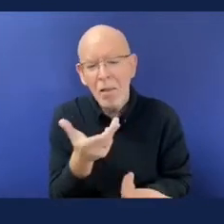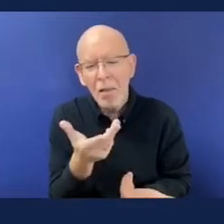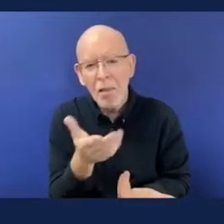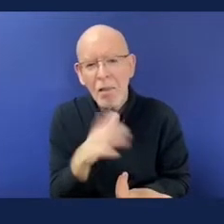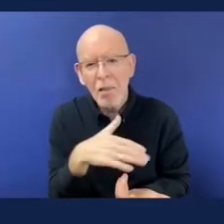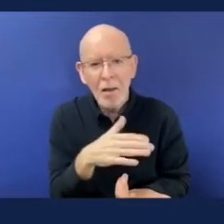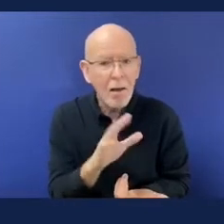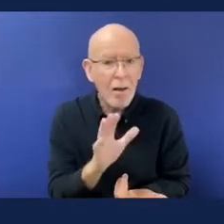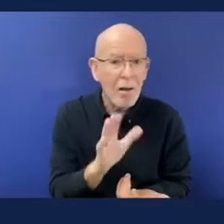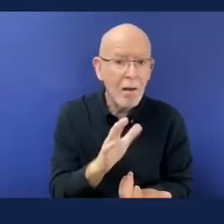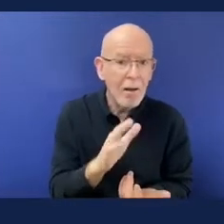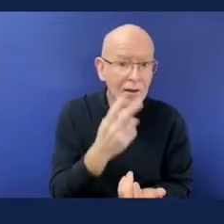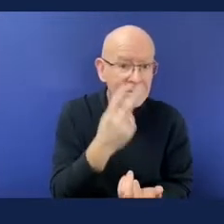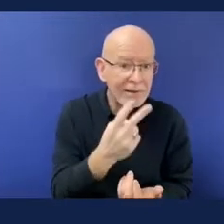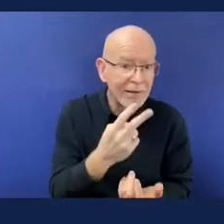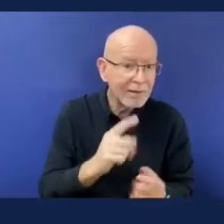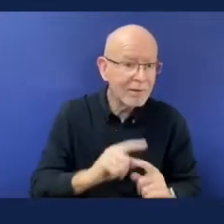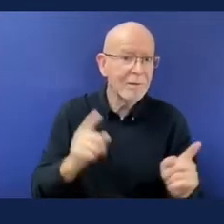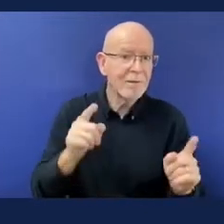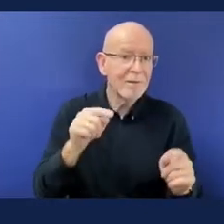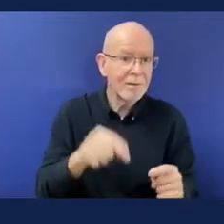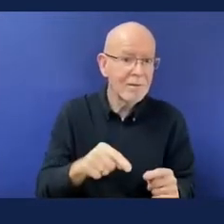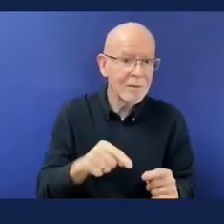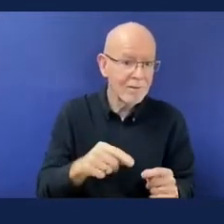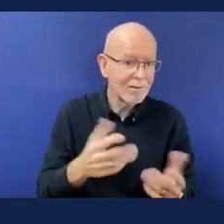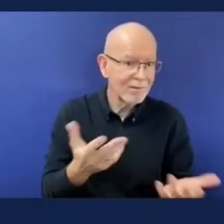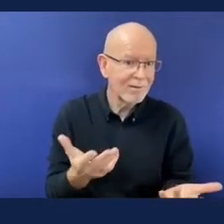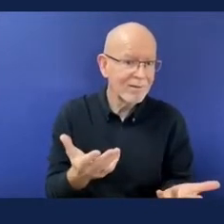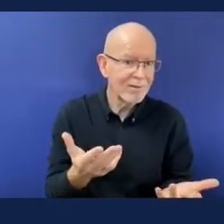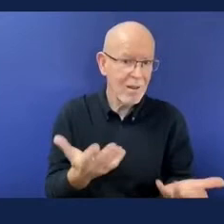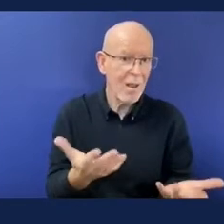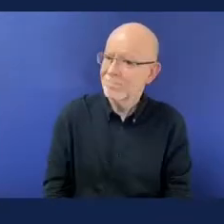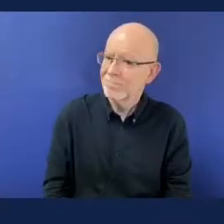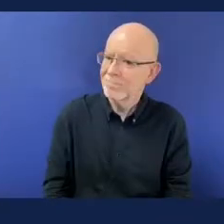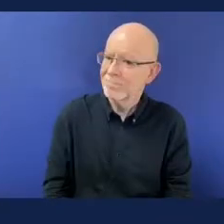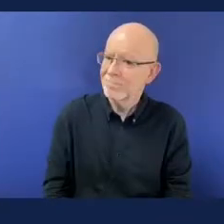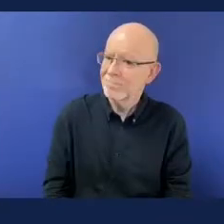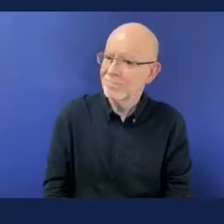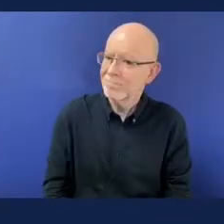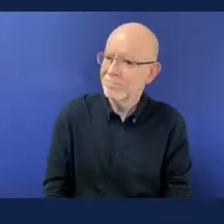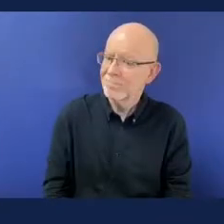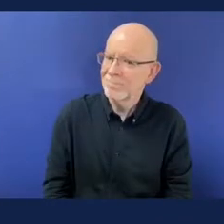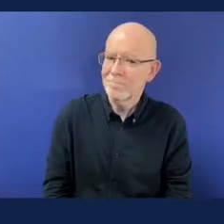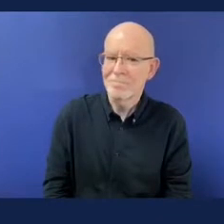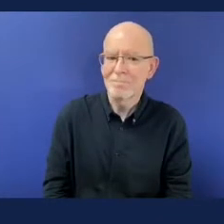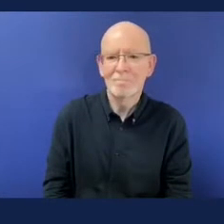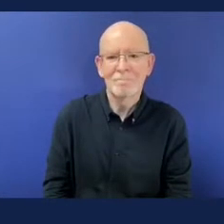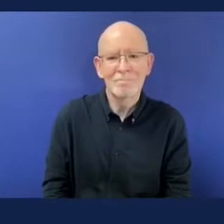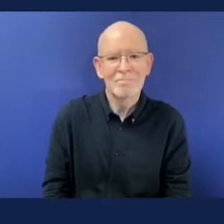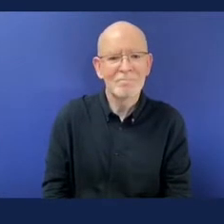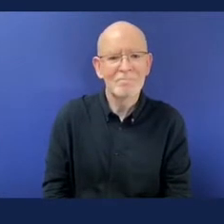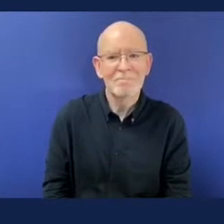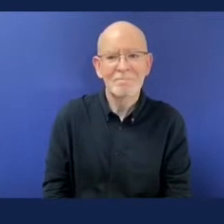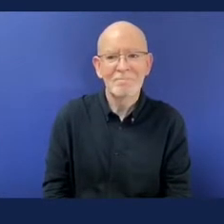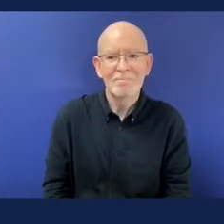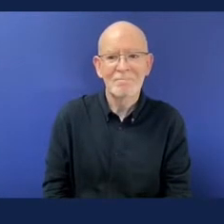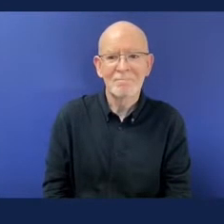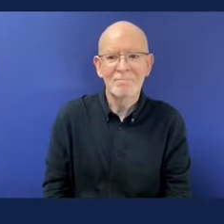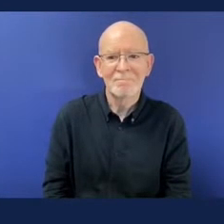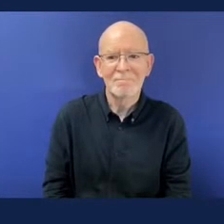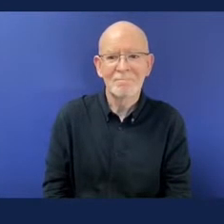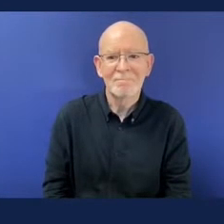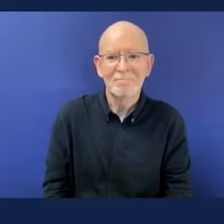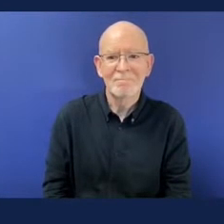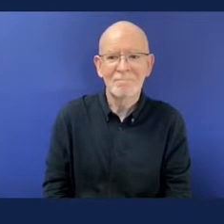so if we can play out the tv commercial and you'll see what we created so working with our